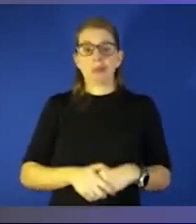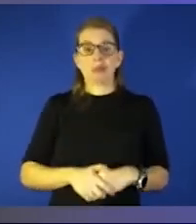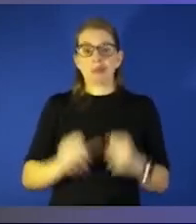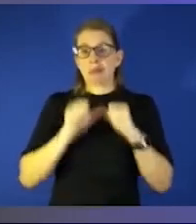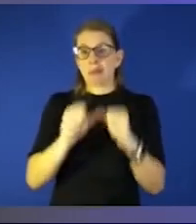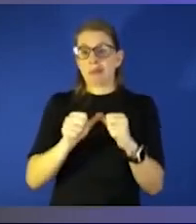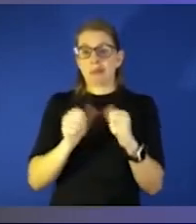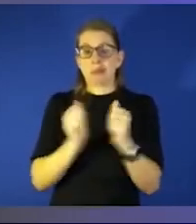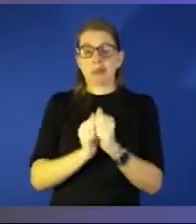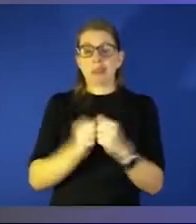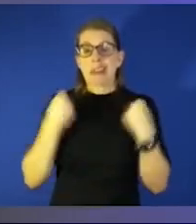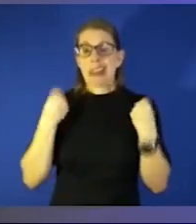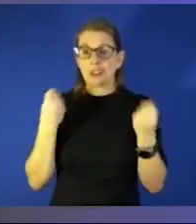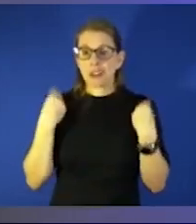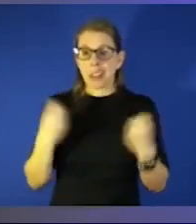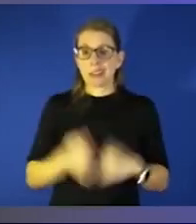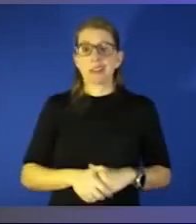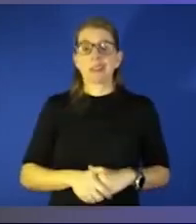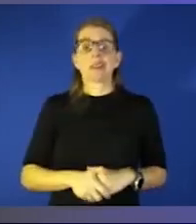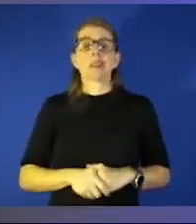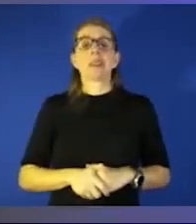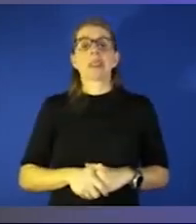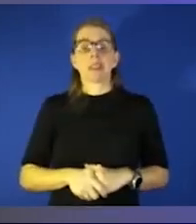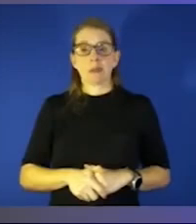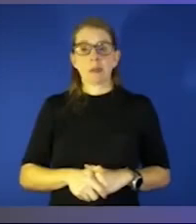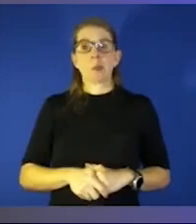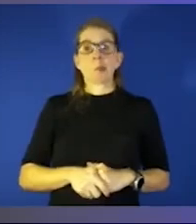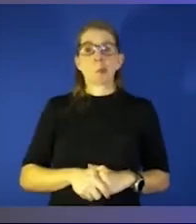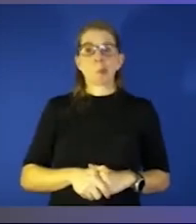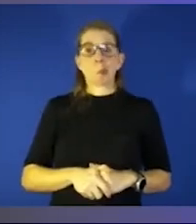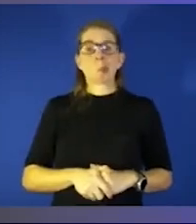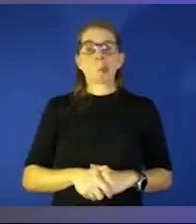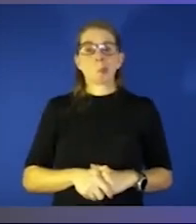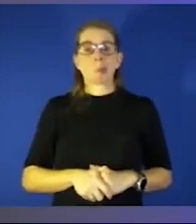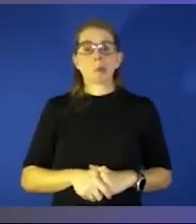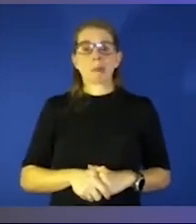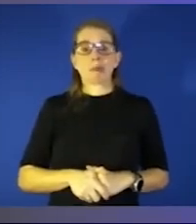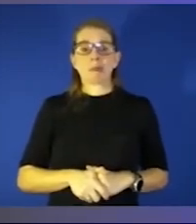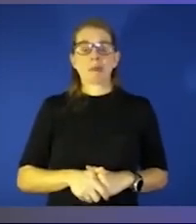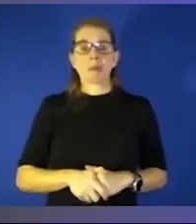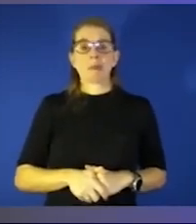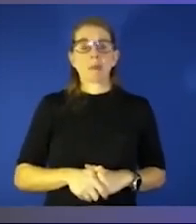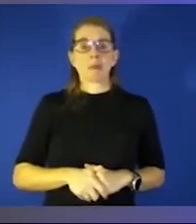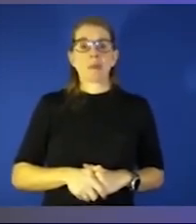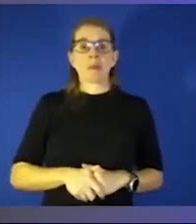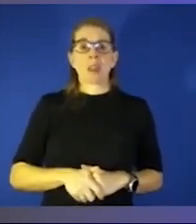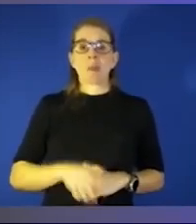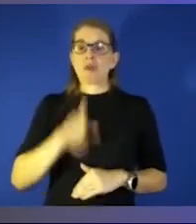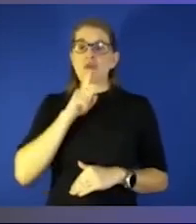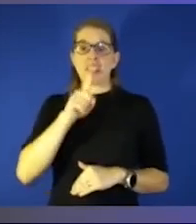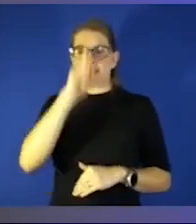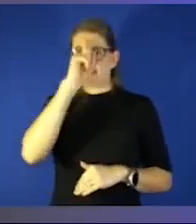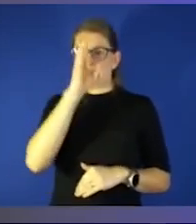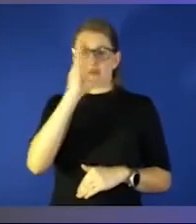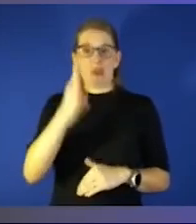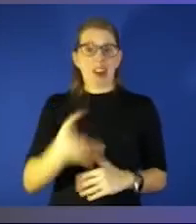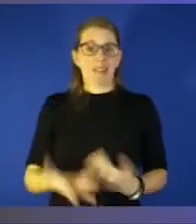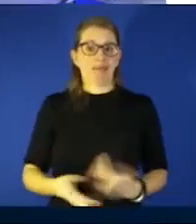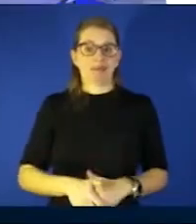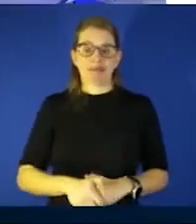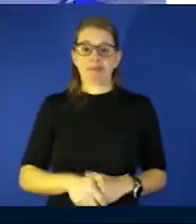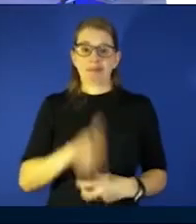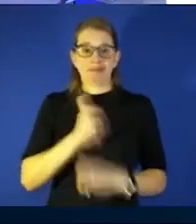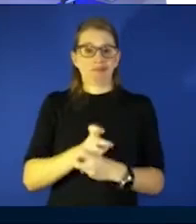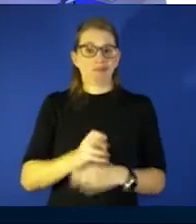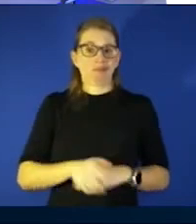uh exercise and uh just kind of keeping your head straight it's hard dr brown